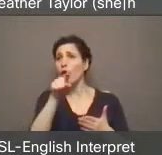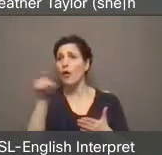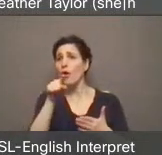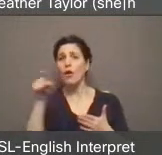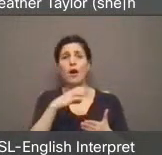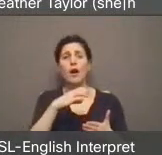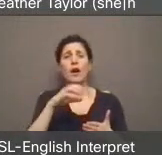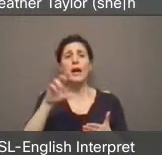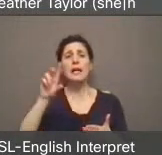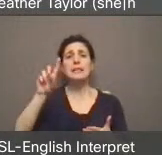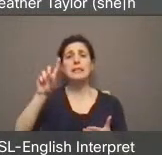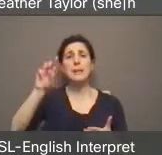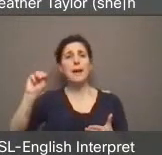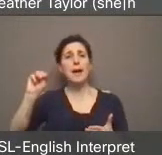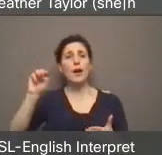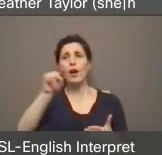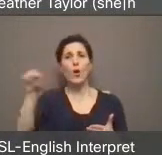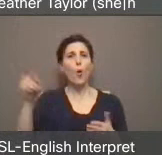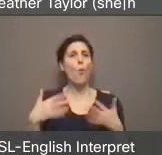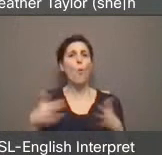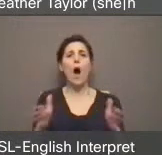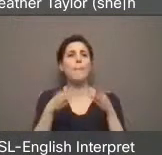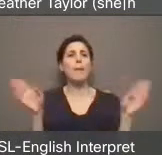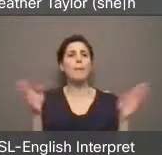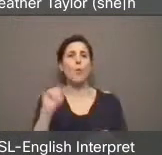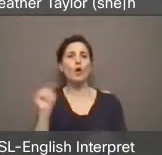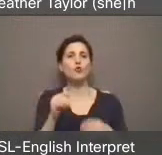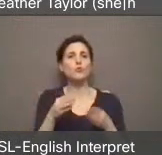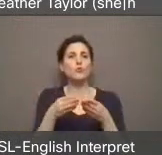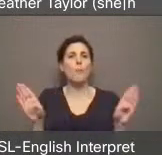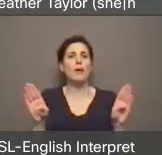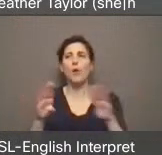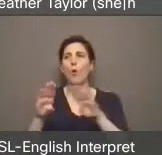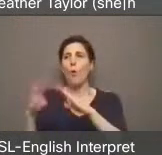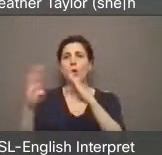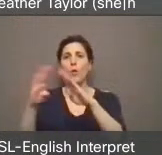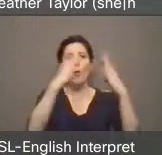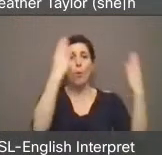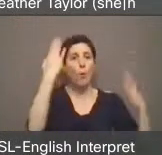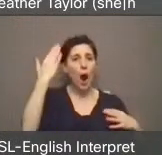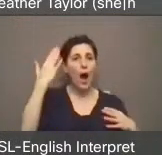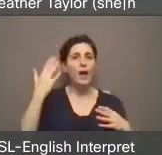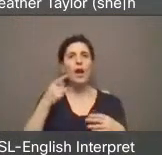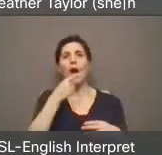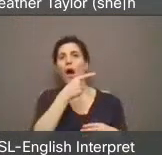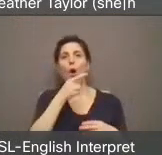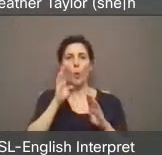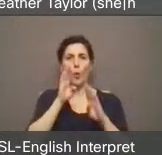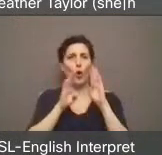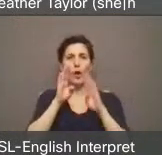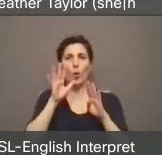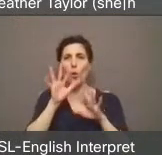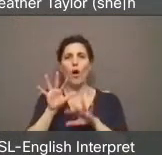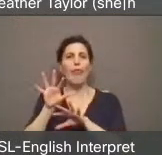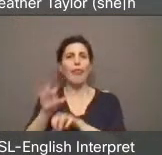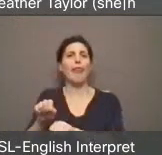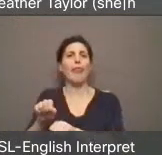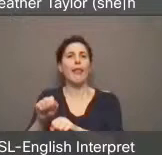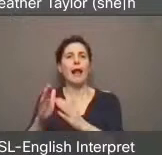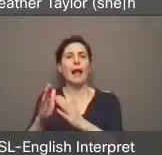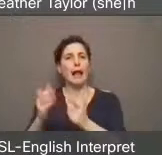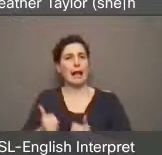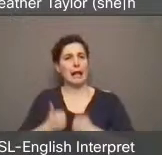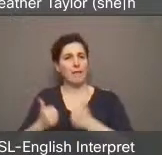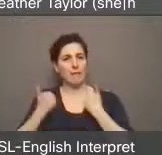last year because it would, according to him, encourage homeless encampments. I'm not saying anything too original here, but what a disgusting thing to say.